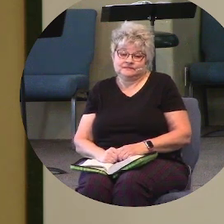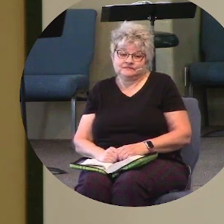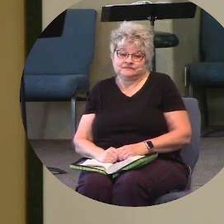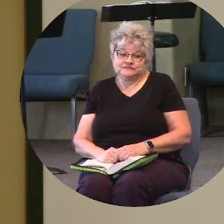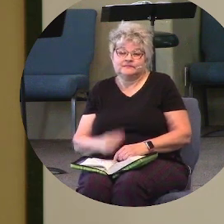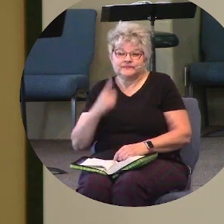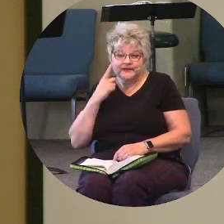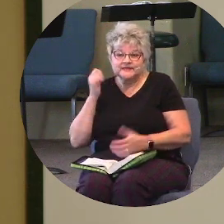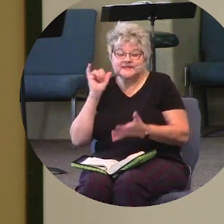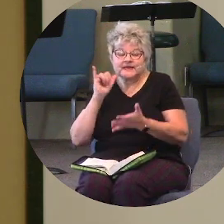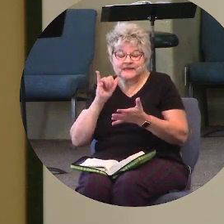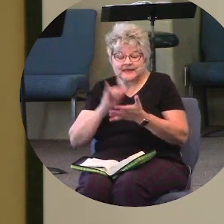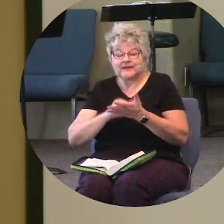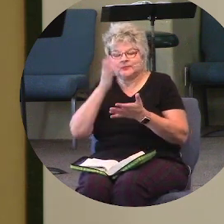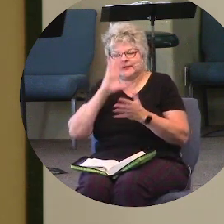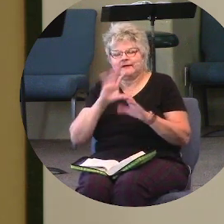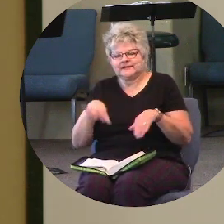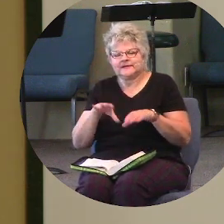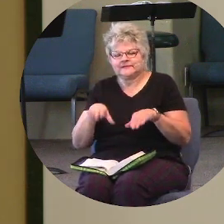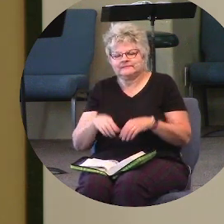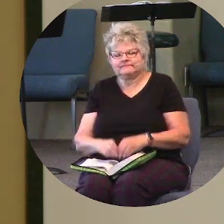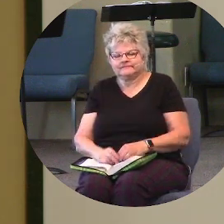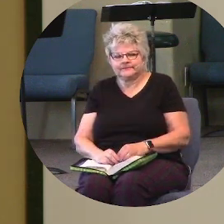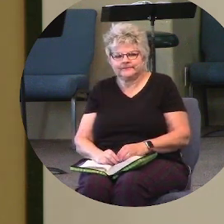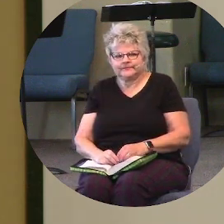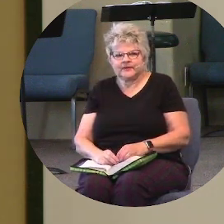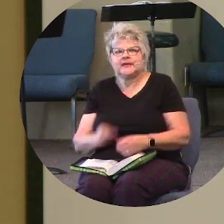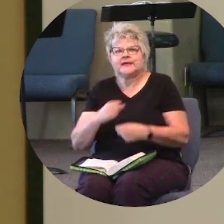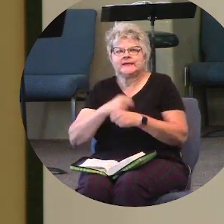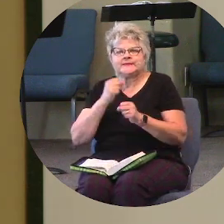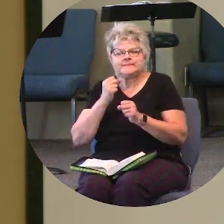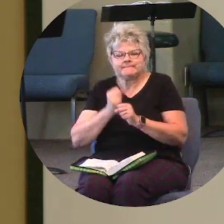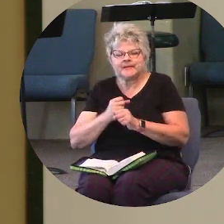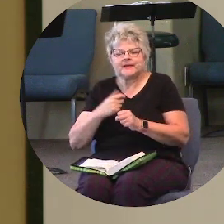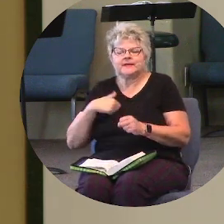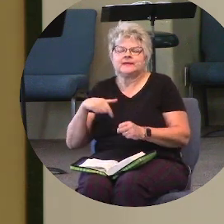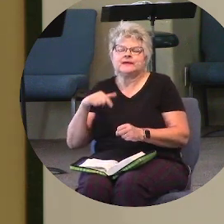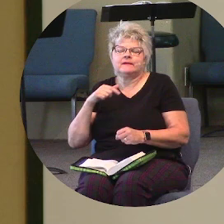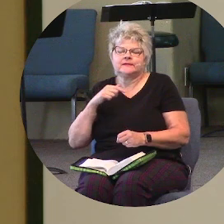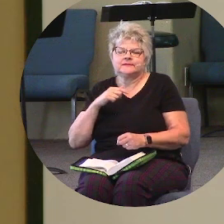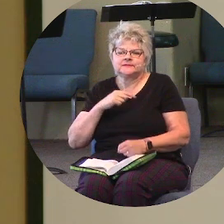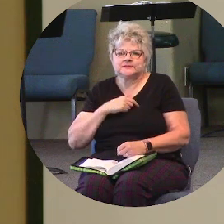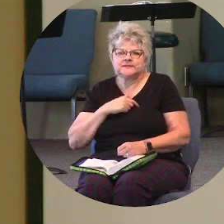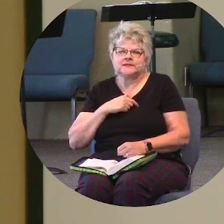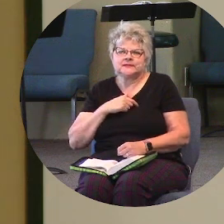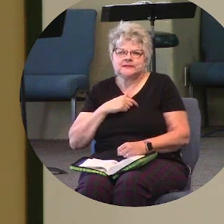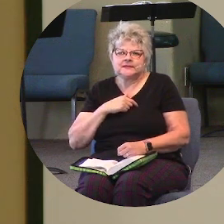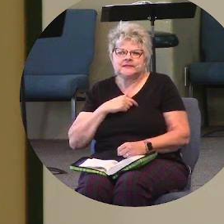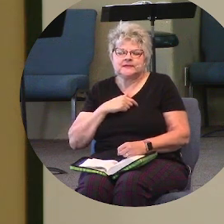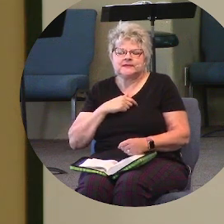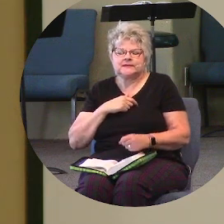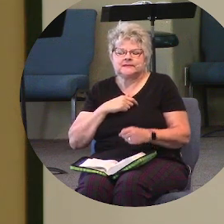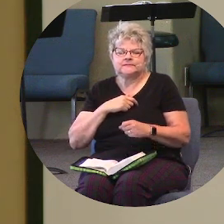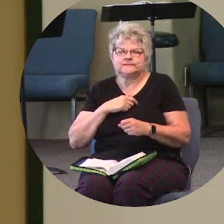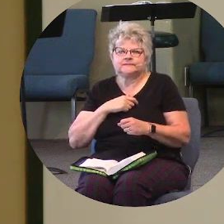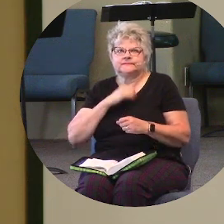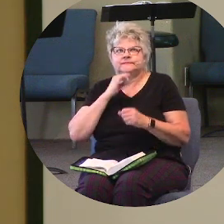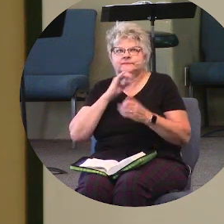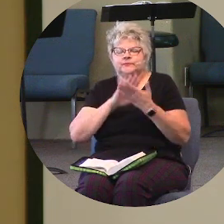Because that's what he does. He's making us into his image,